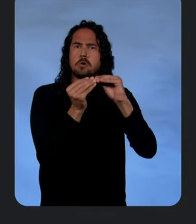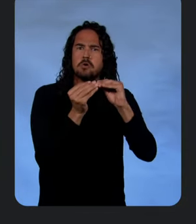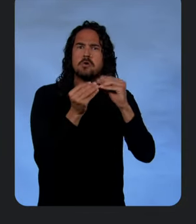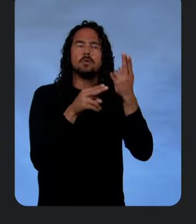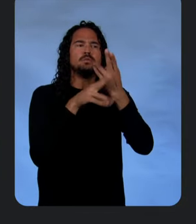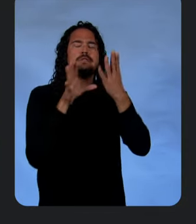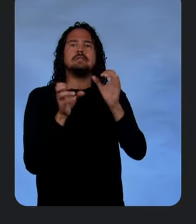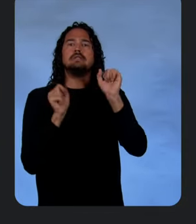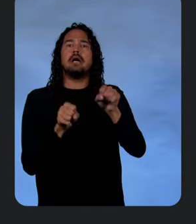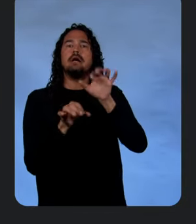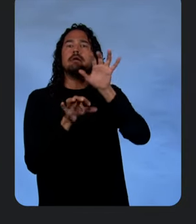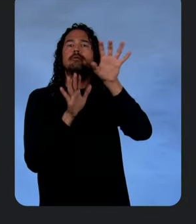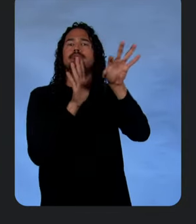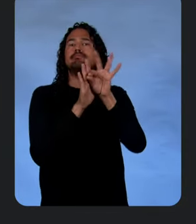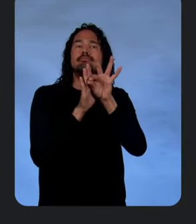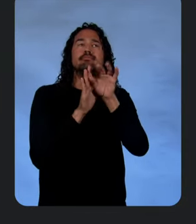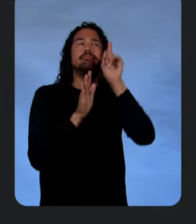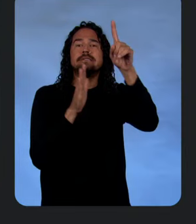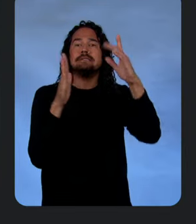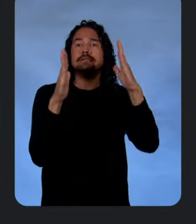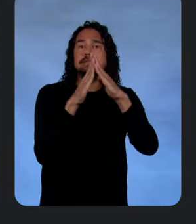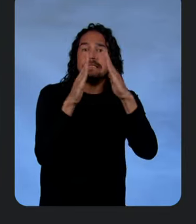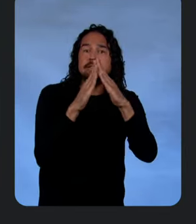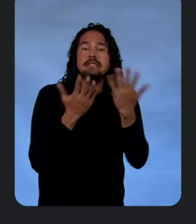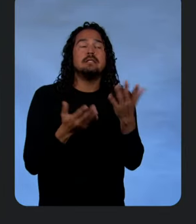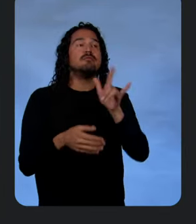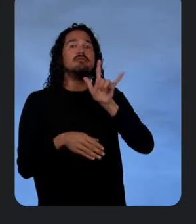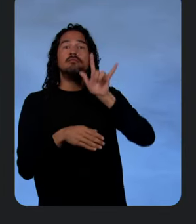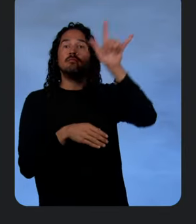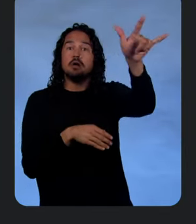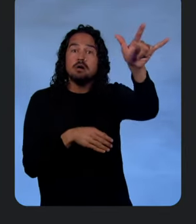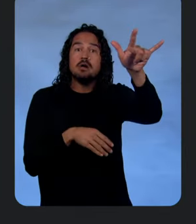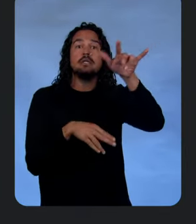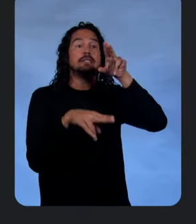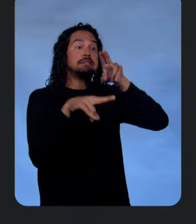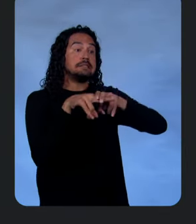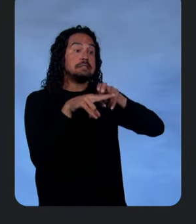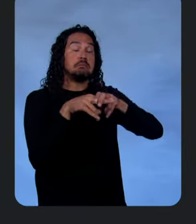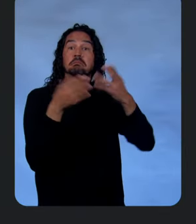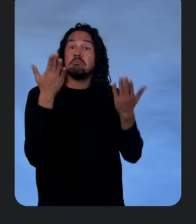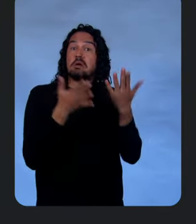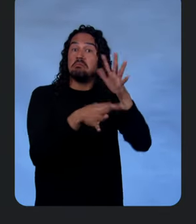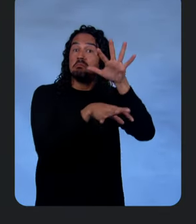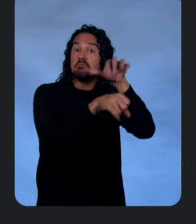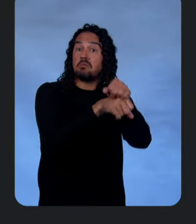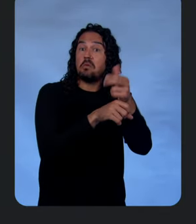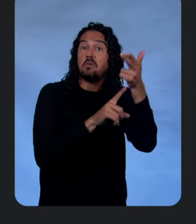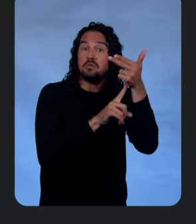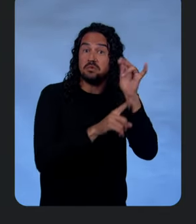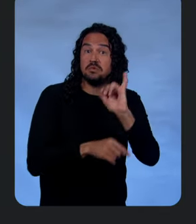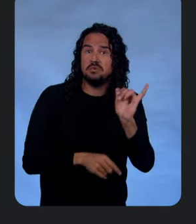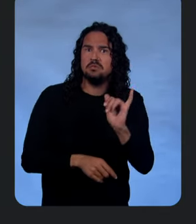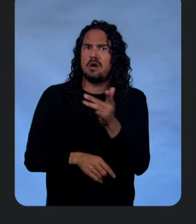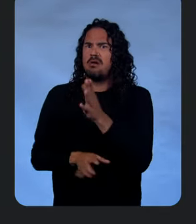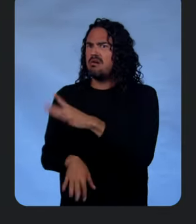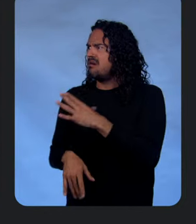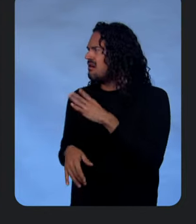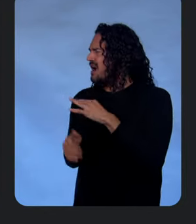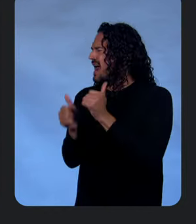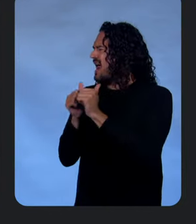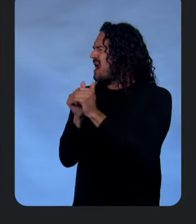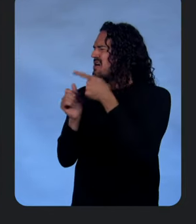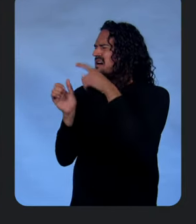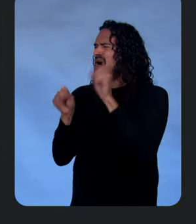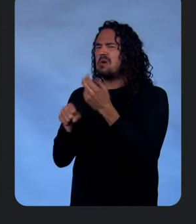destination, pick flights, seats, and even pick hotels. Great. How would we do that using tools and responsive